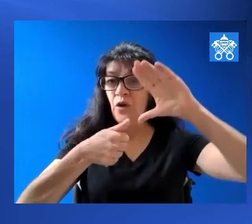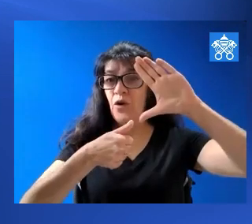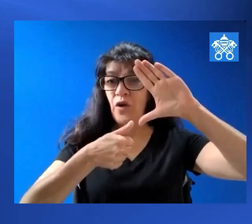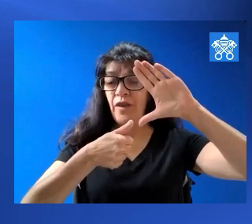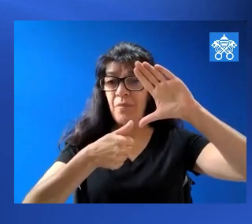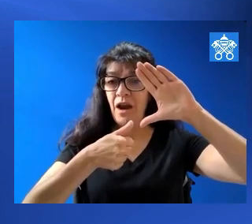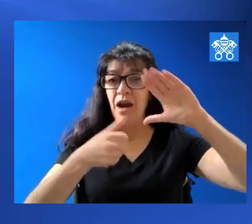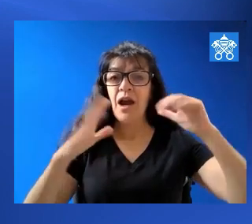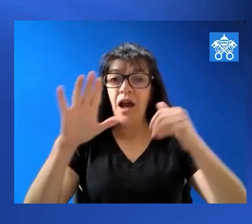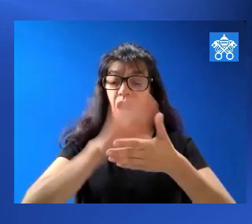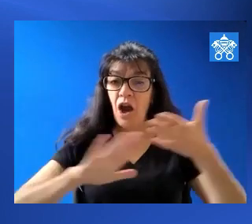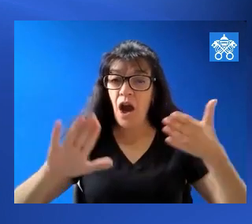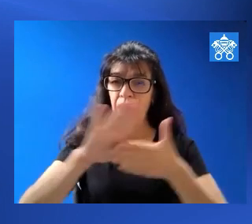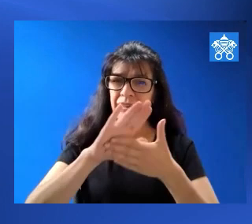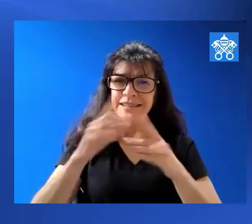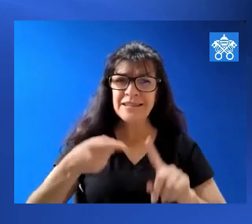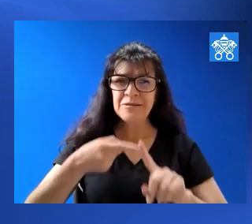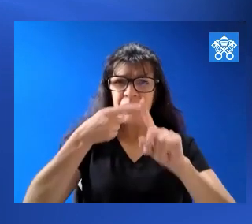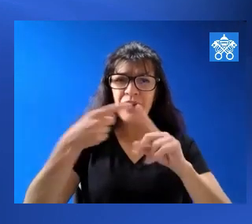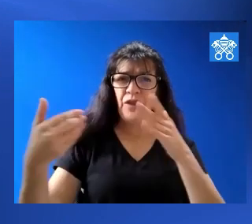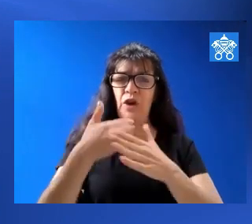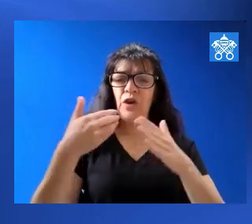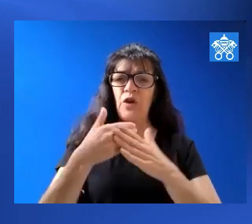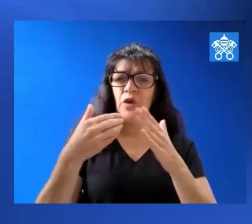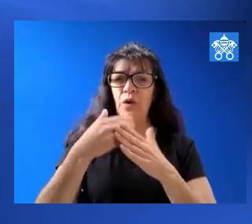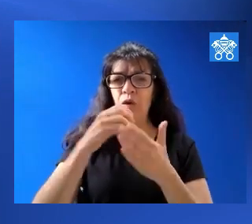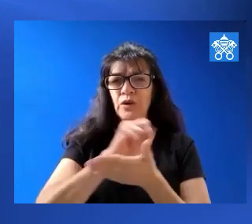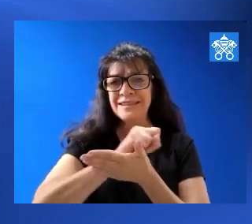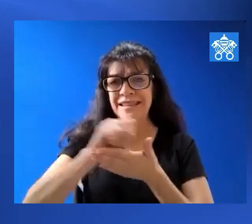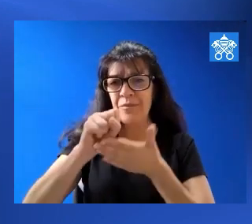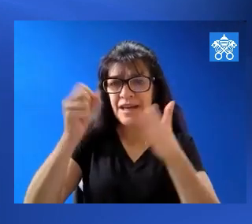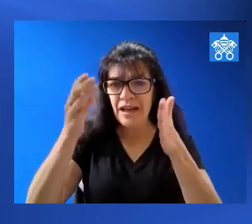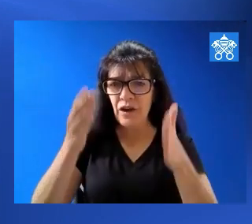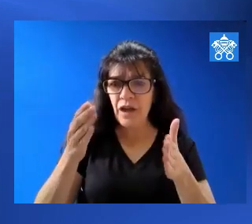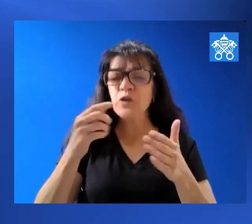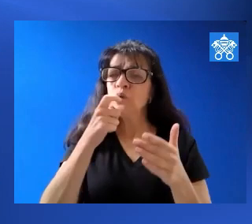especially the new seminarians who've just arrived.